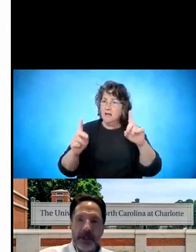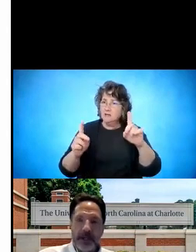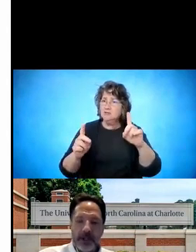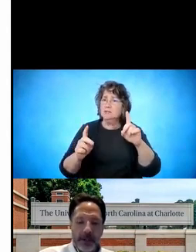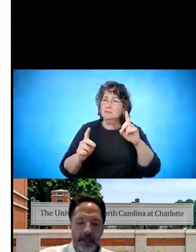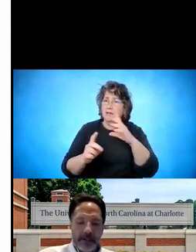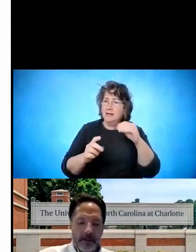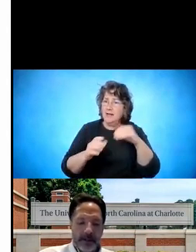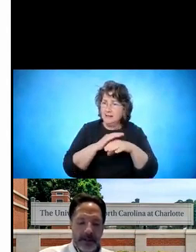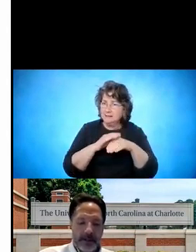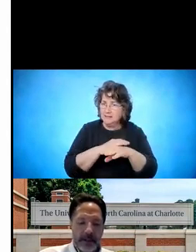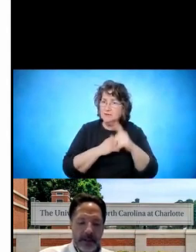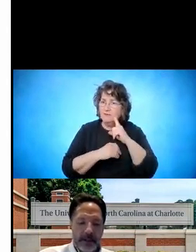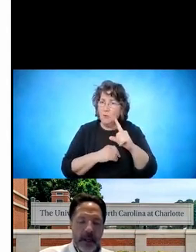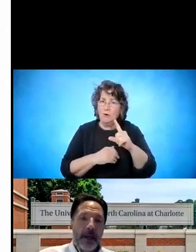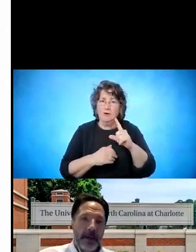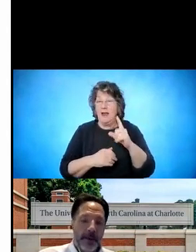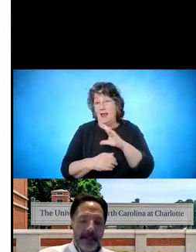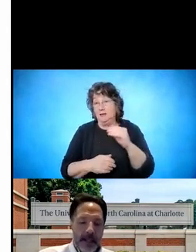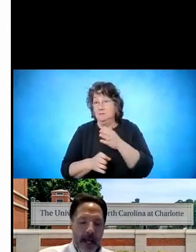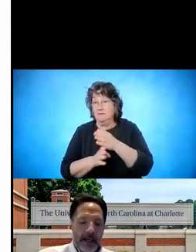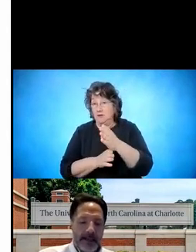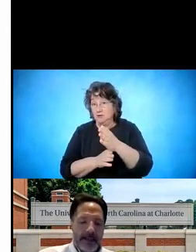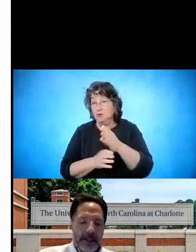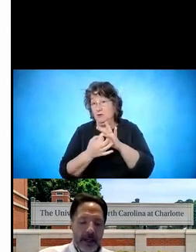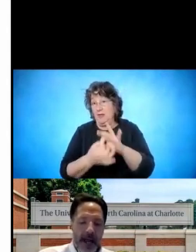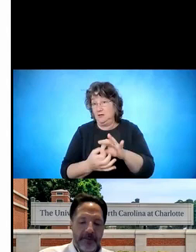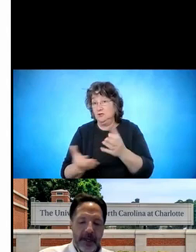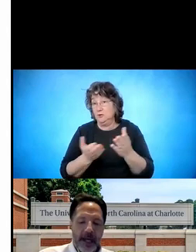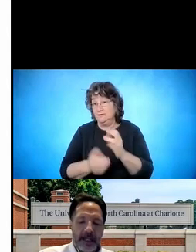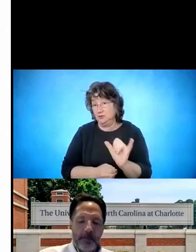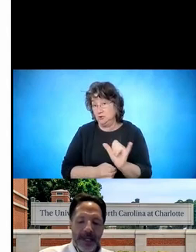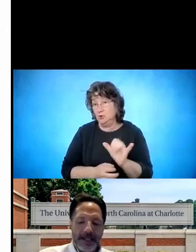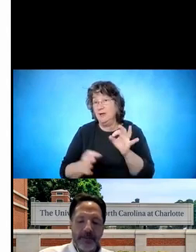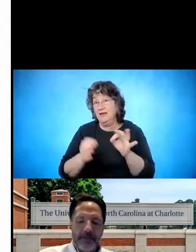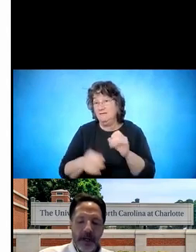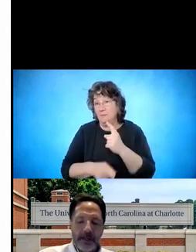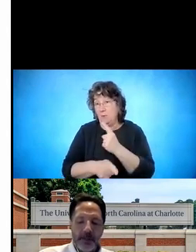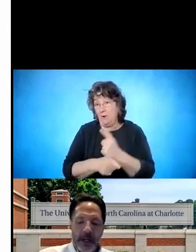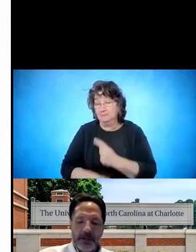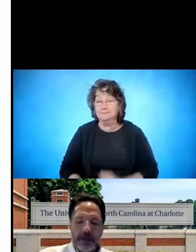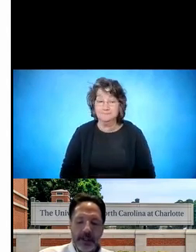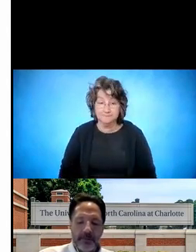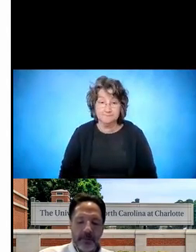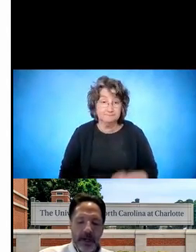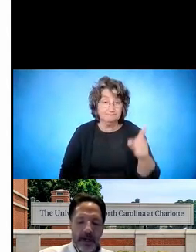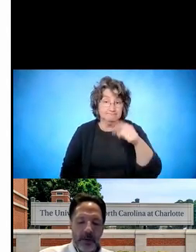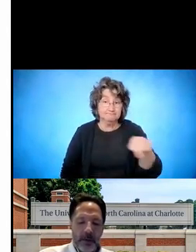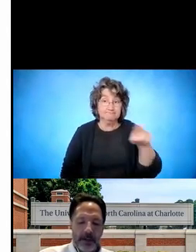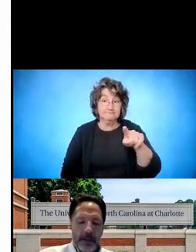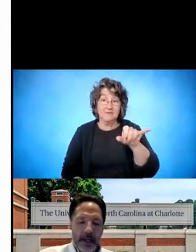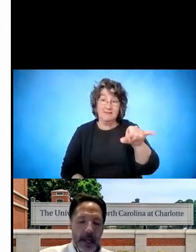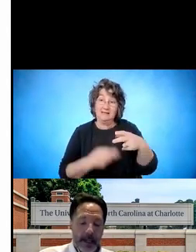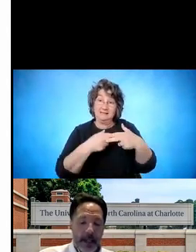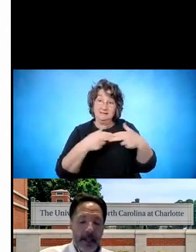special education and related services. So this slide is simply a graphic that depicts the various ways you can deliver pre